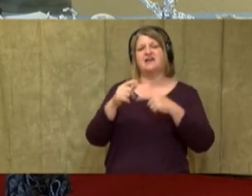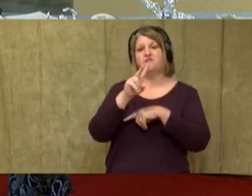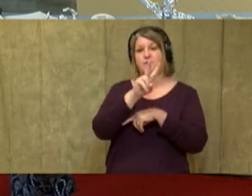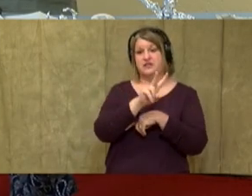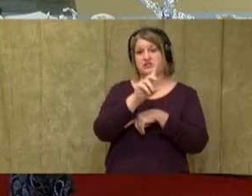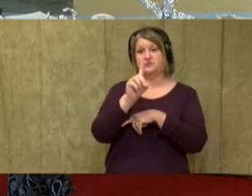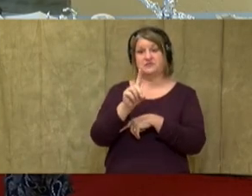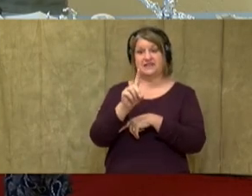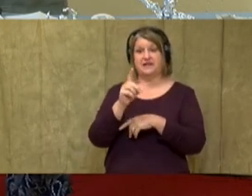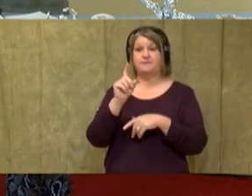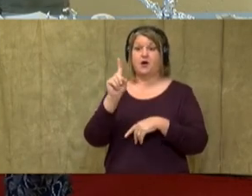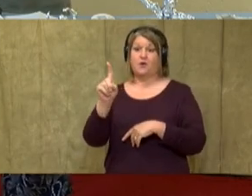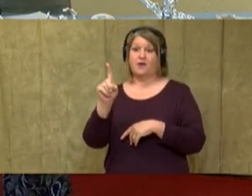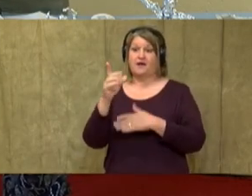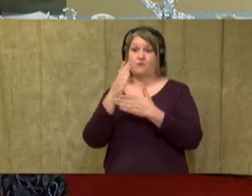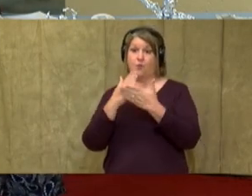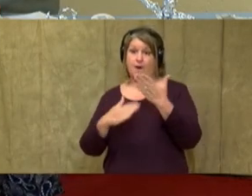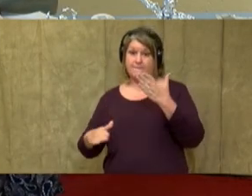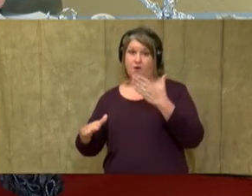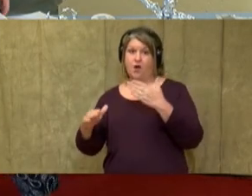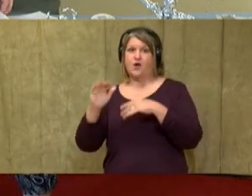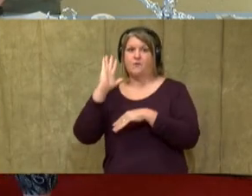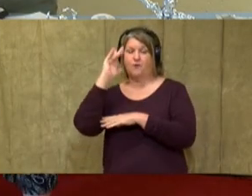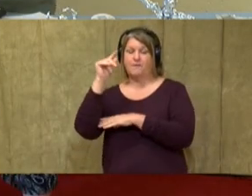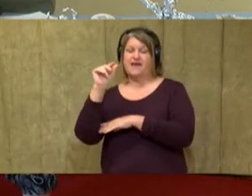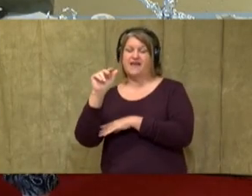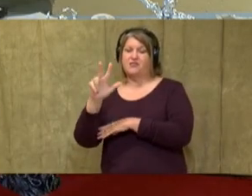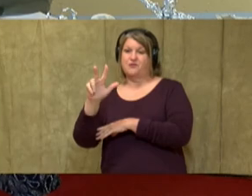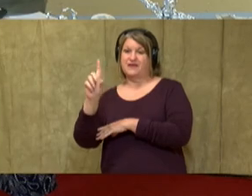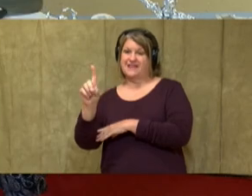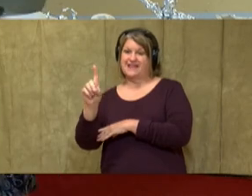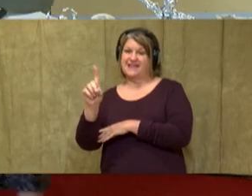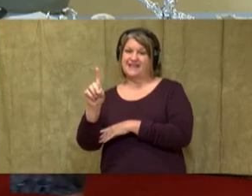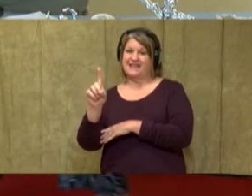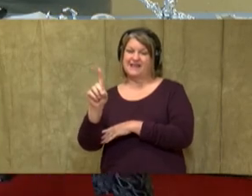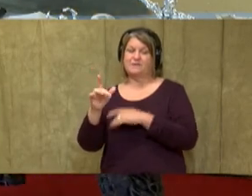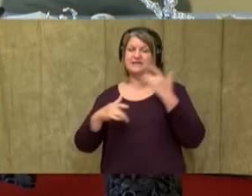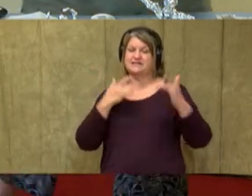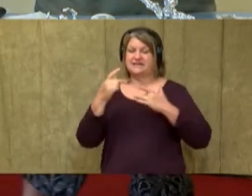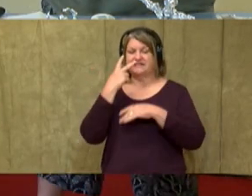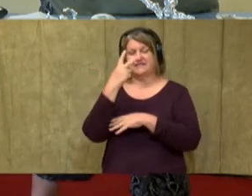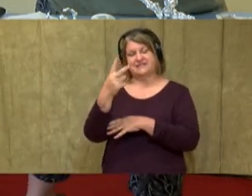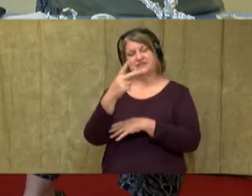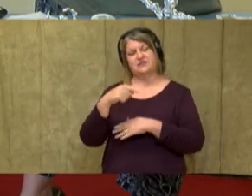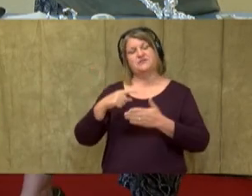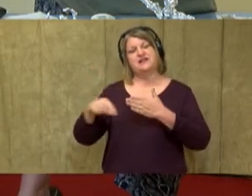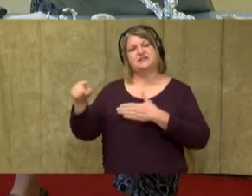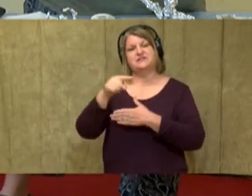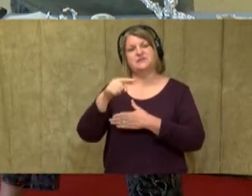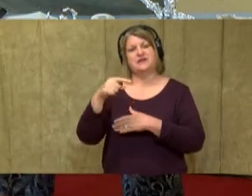tissue that's three-dimensional, okay? So I can't wait to see you next week when we make our still life.